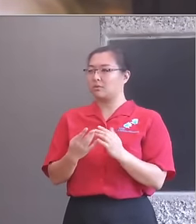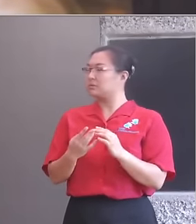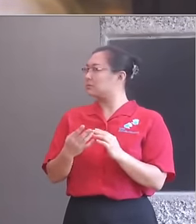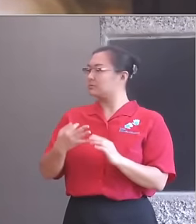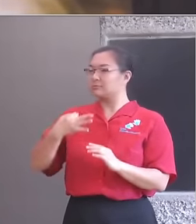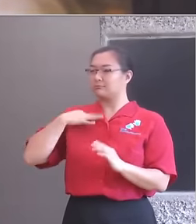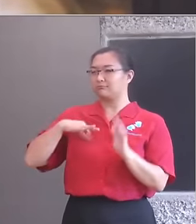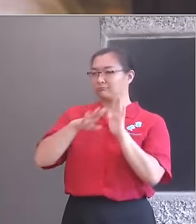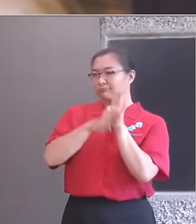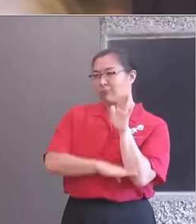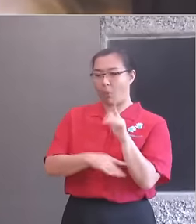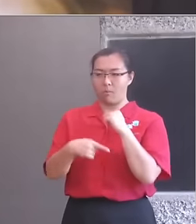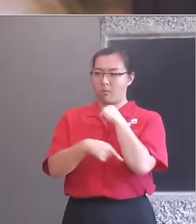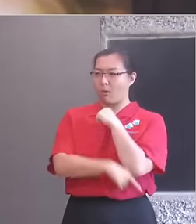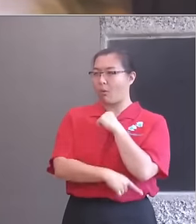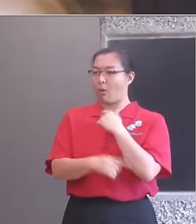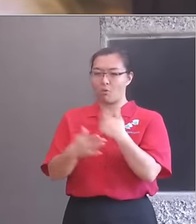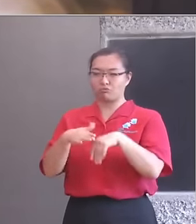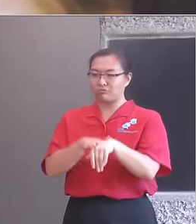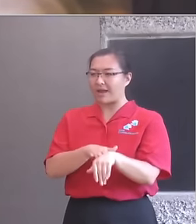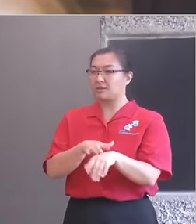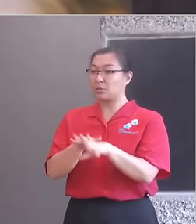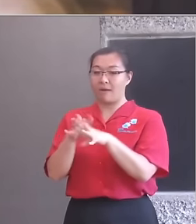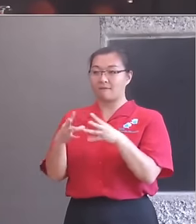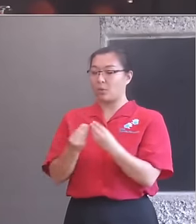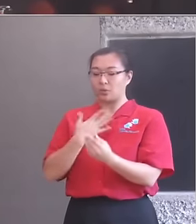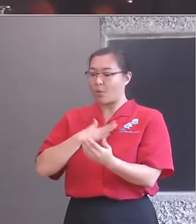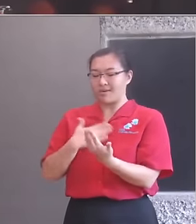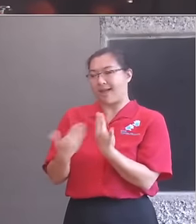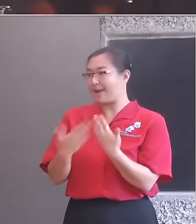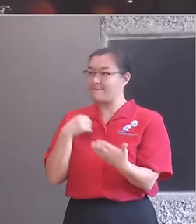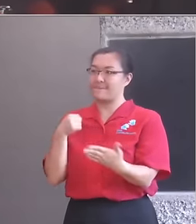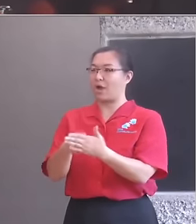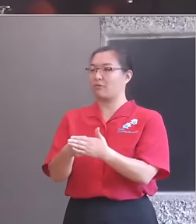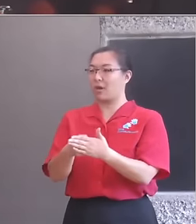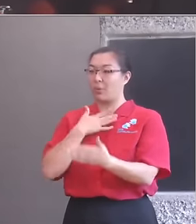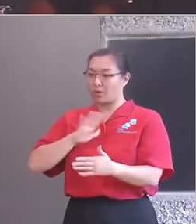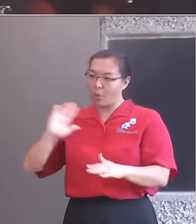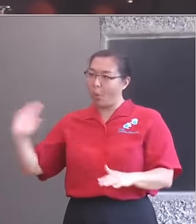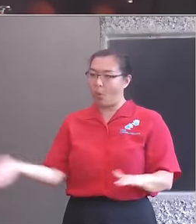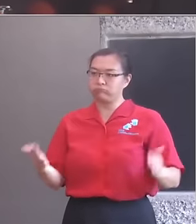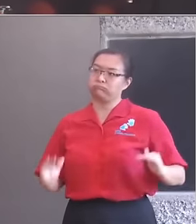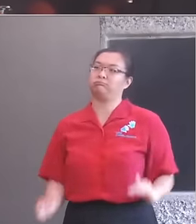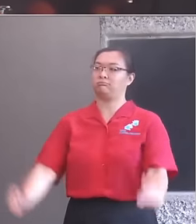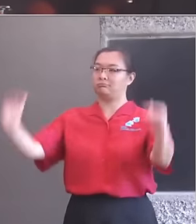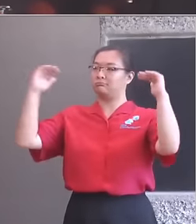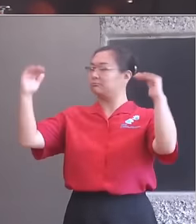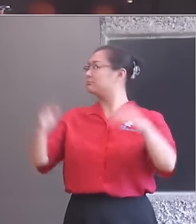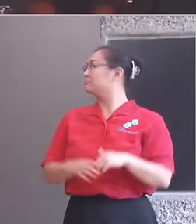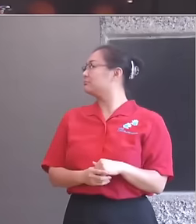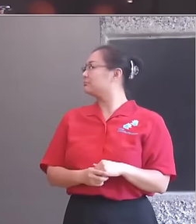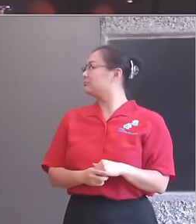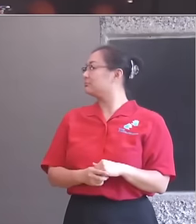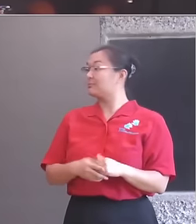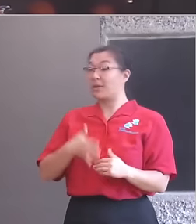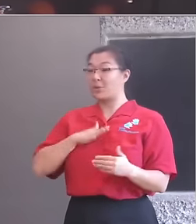but the right of the many. Let's come together, get these cultural education partnerships off the ground and let's give all our children